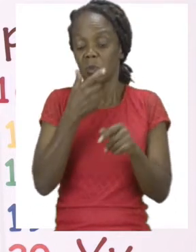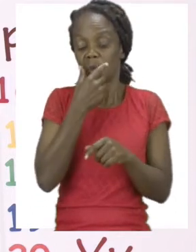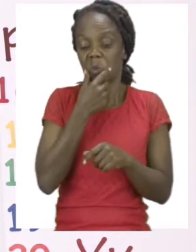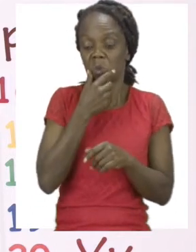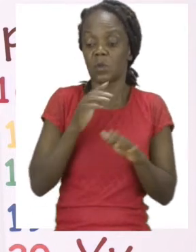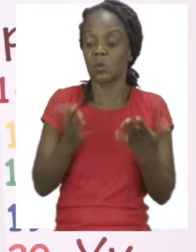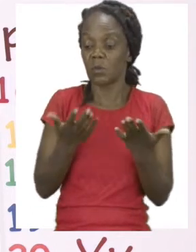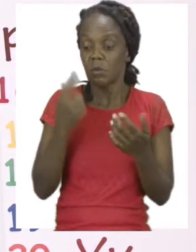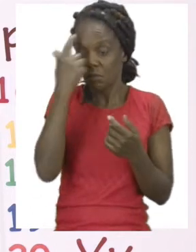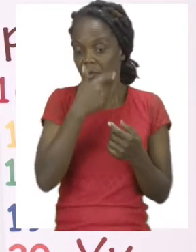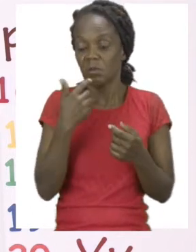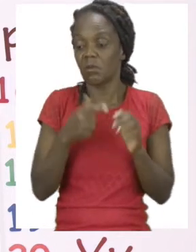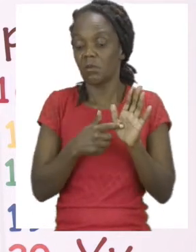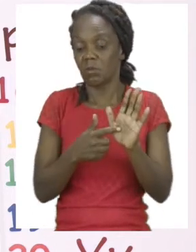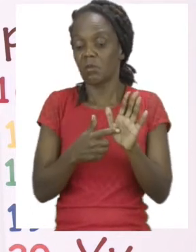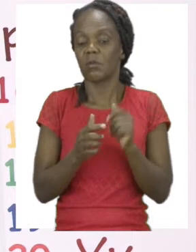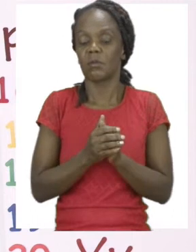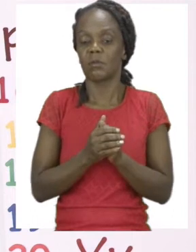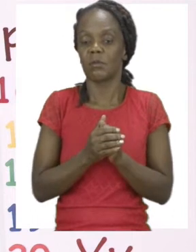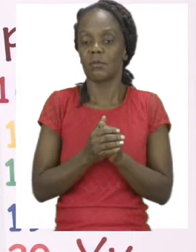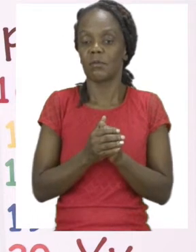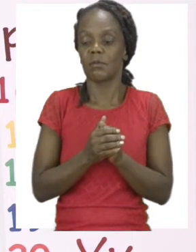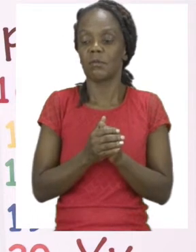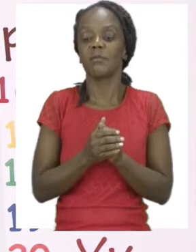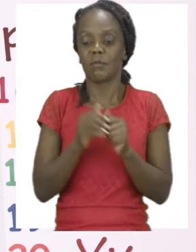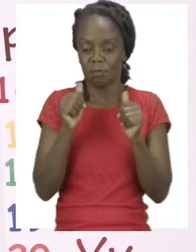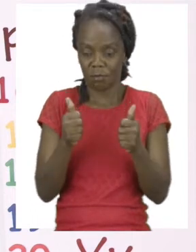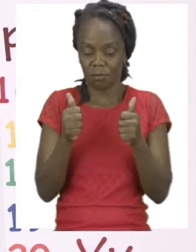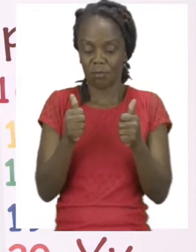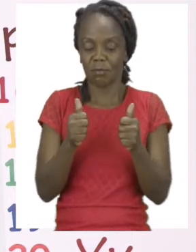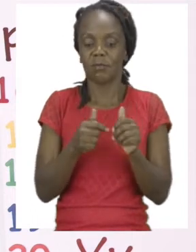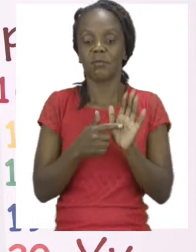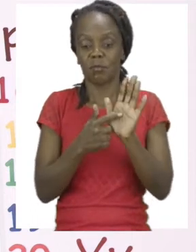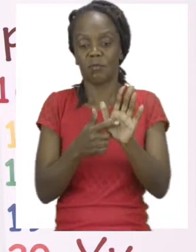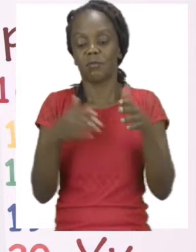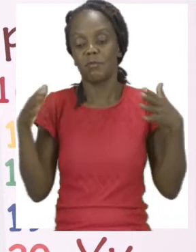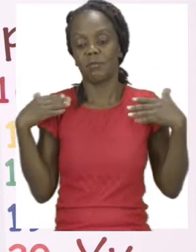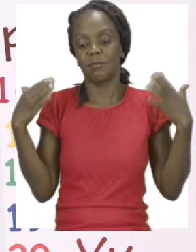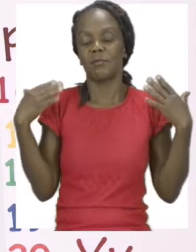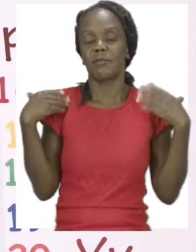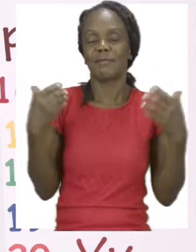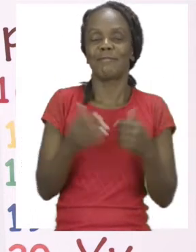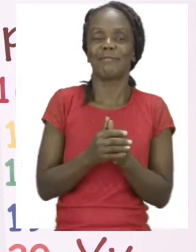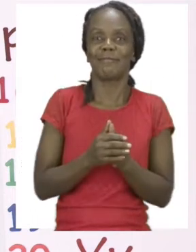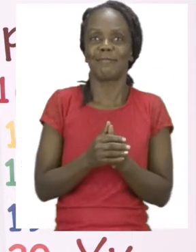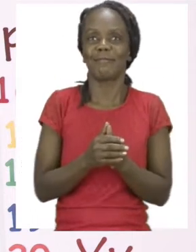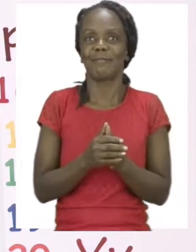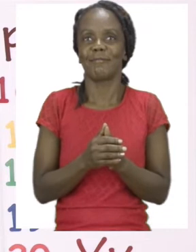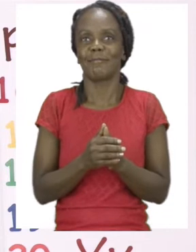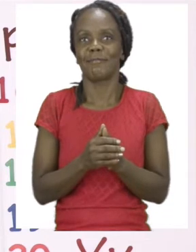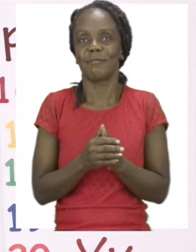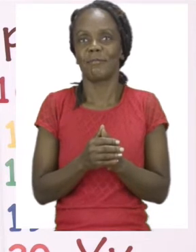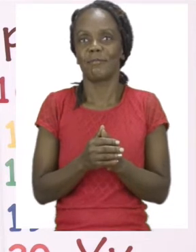Well done. Show me happy. Well done. Good job, everyone. Now